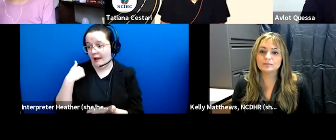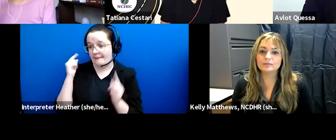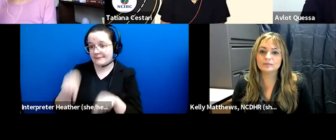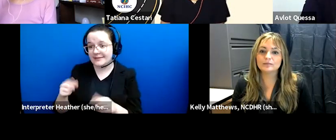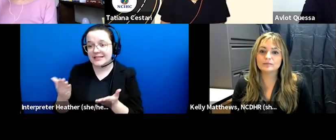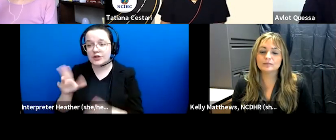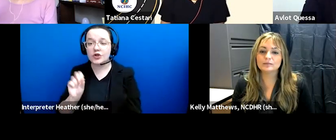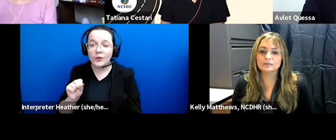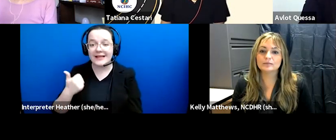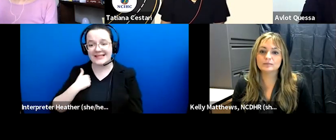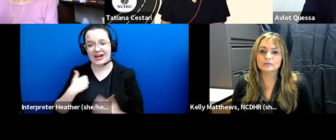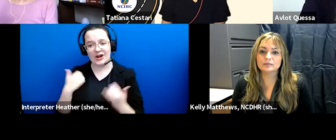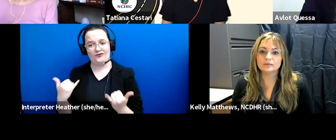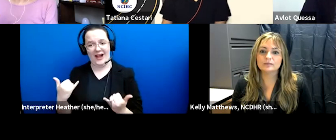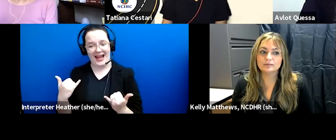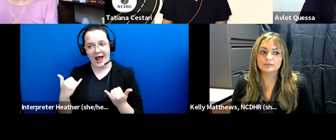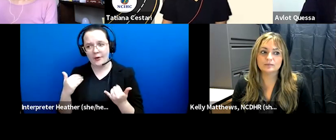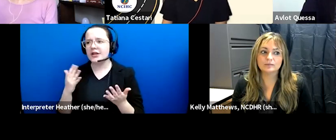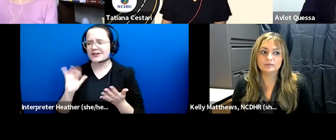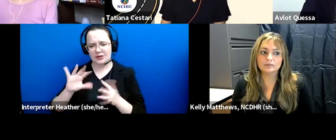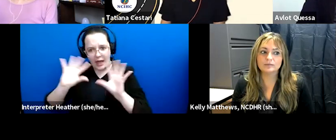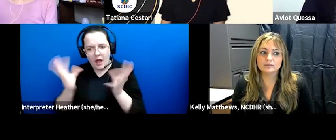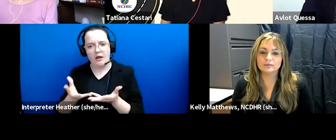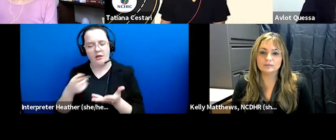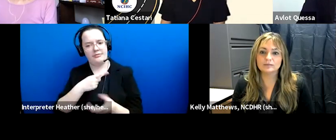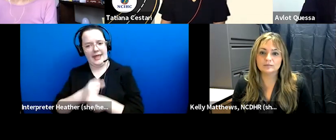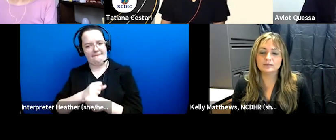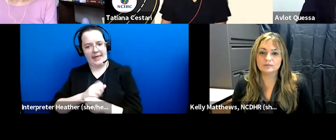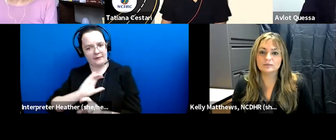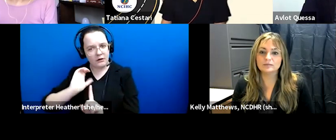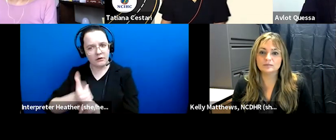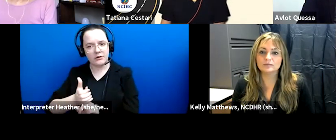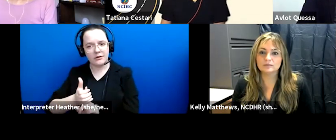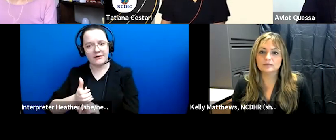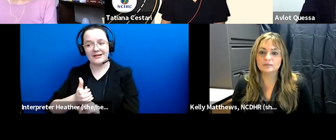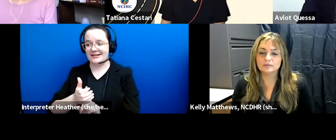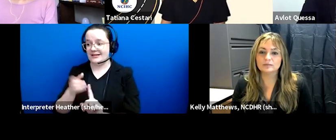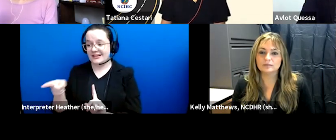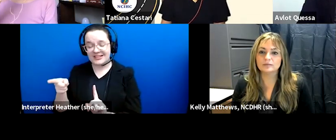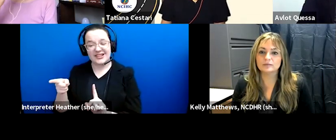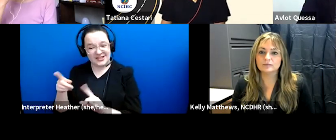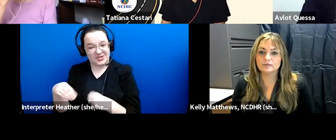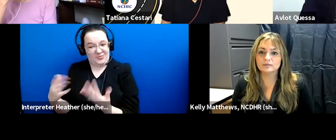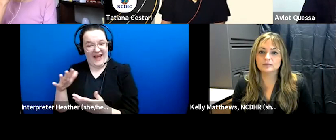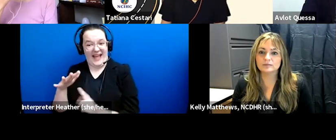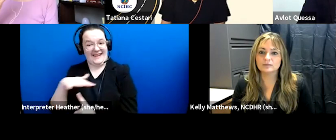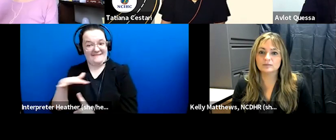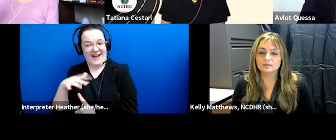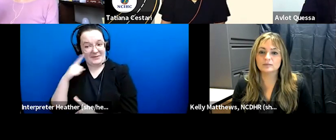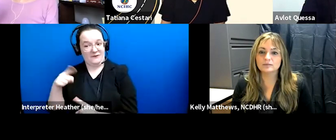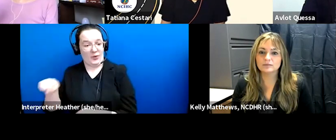or canada at this given moment to really create a a practice worthy environment for everyone involved